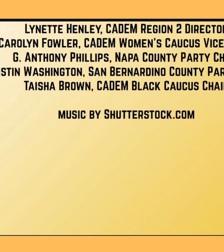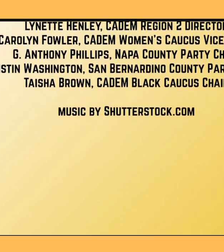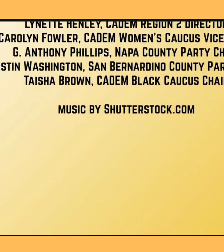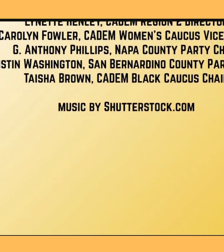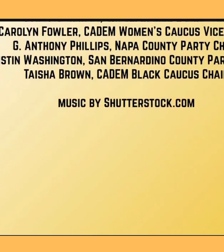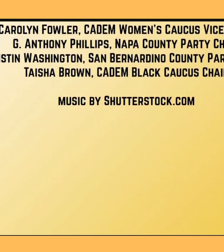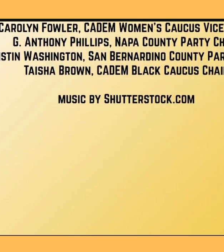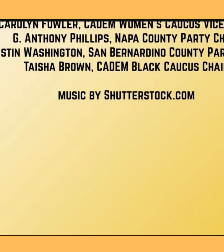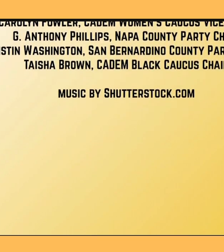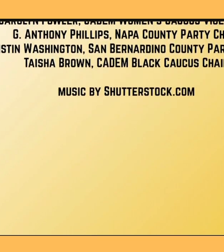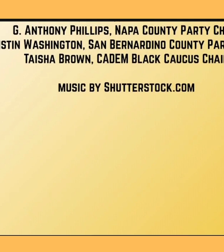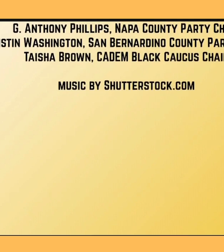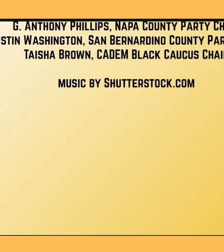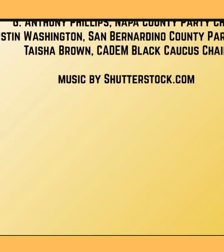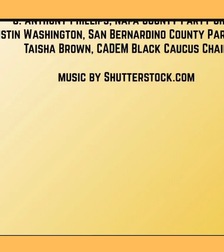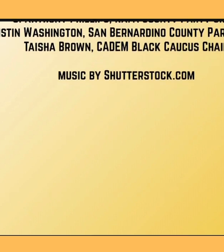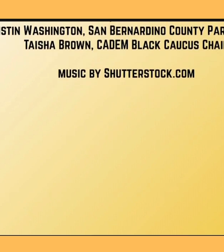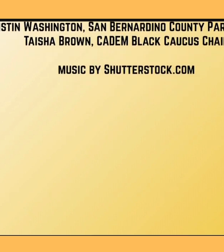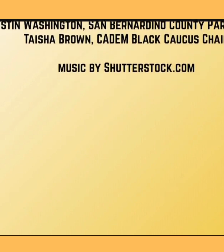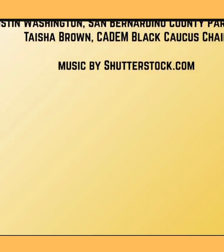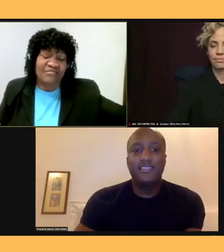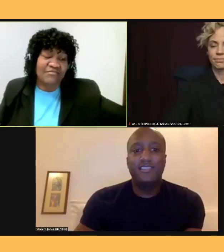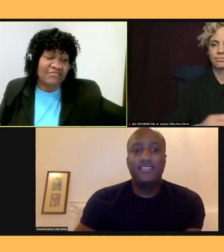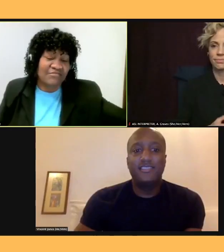Happy Black History Month, Democrats.